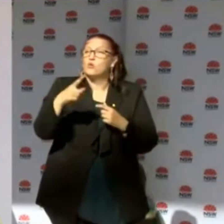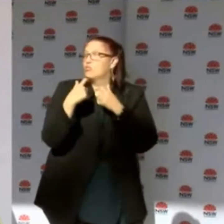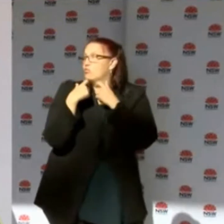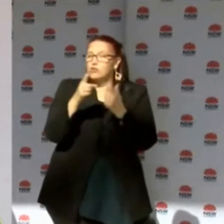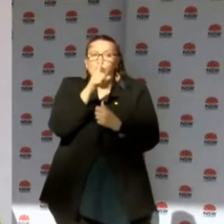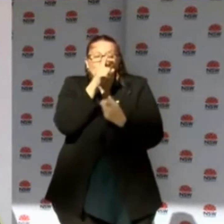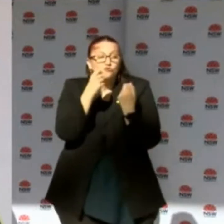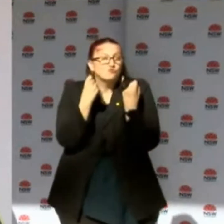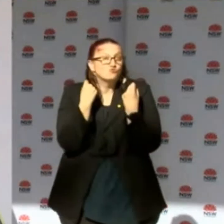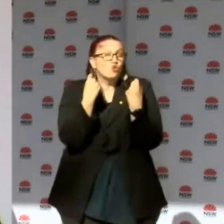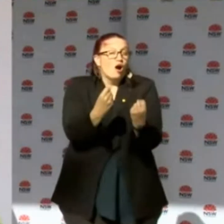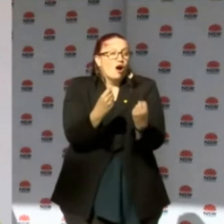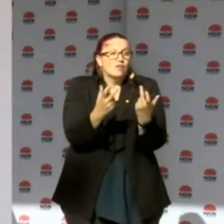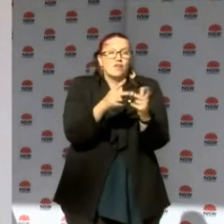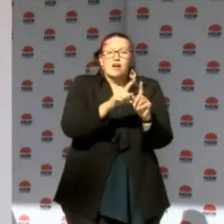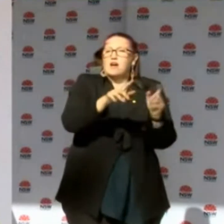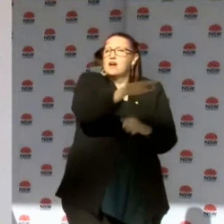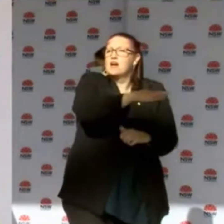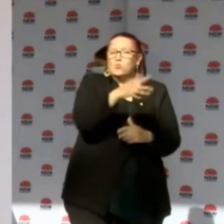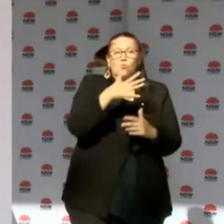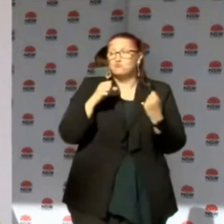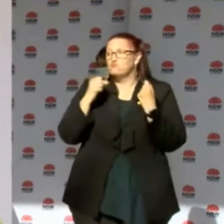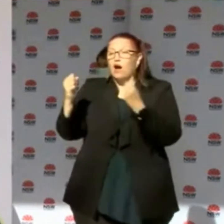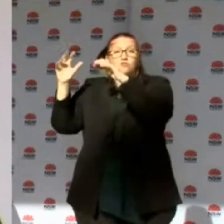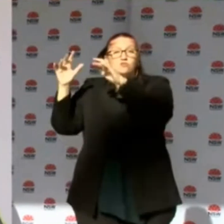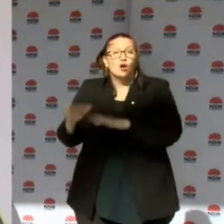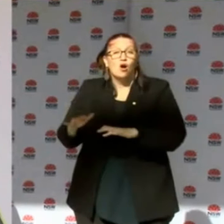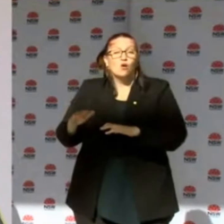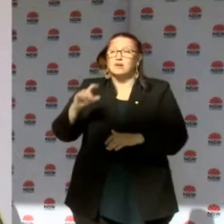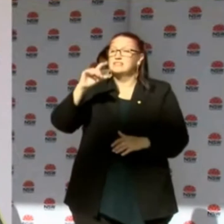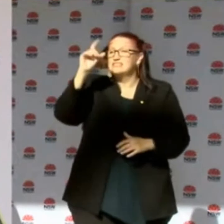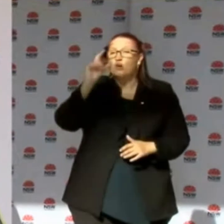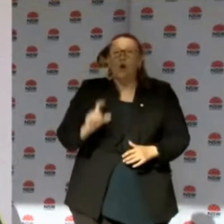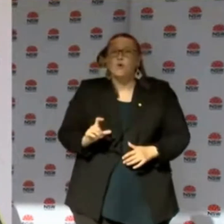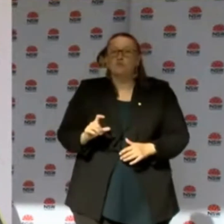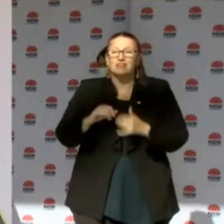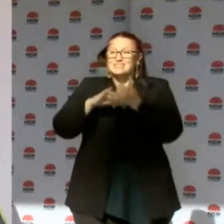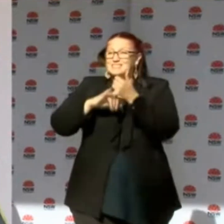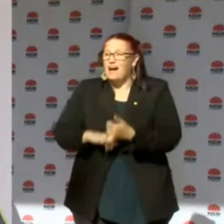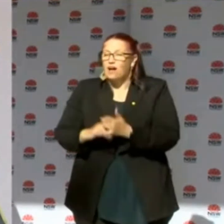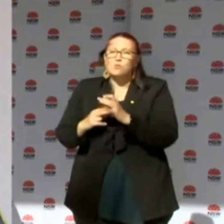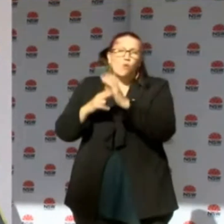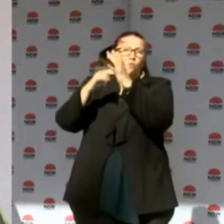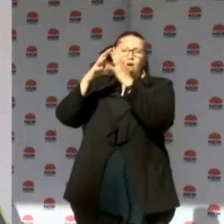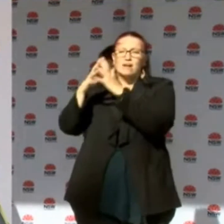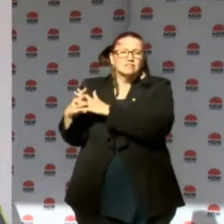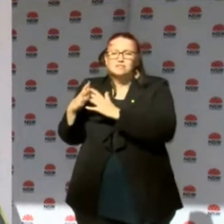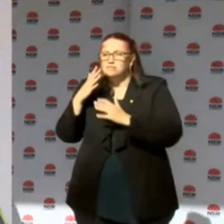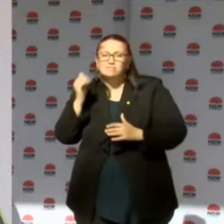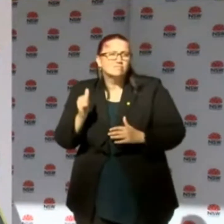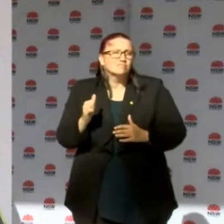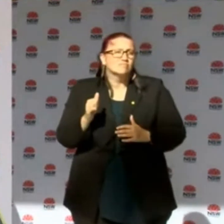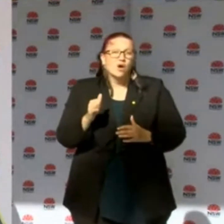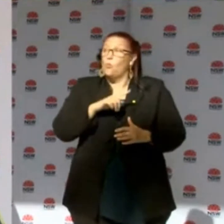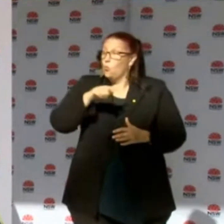to a location, whether that's down the snow, whether that's up the coast, whether that's down the south coast, out west, Traffic and Highway Patrol